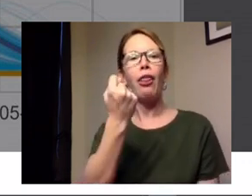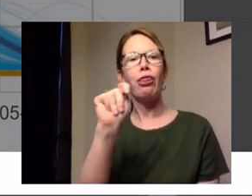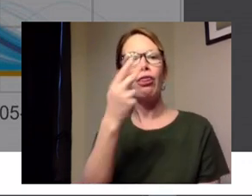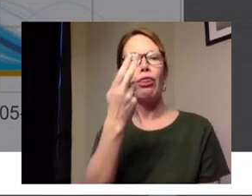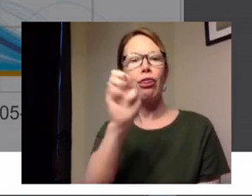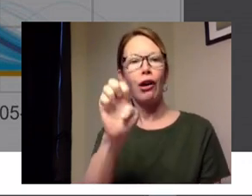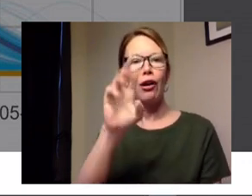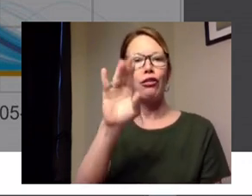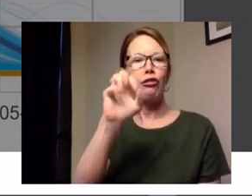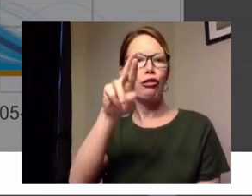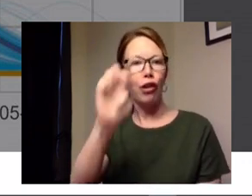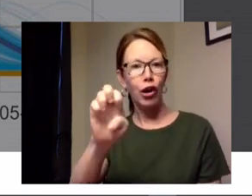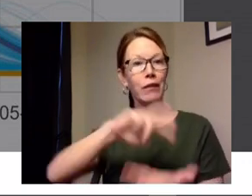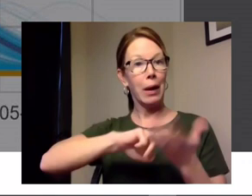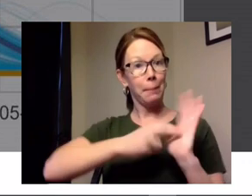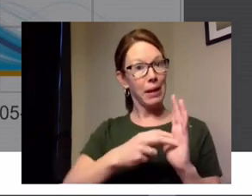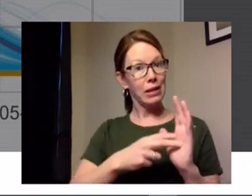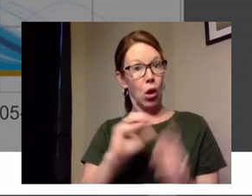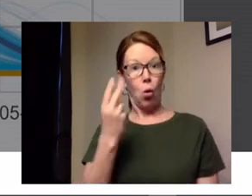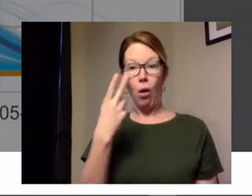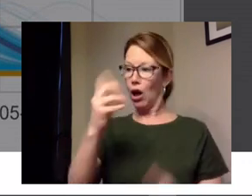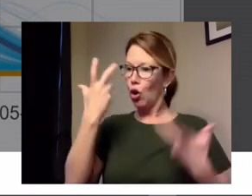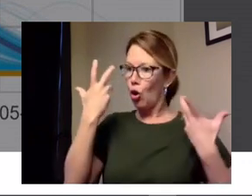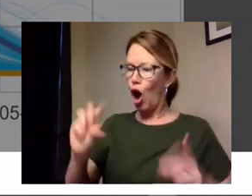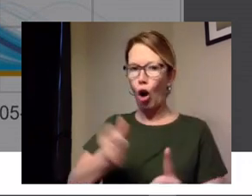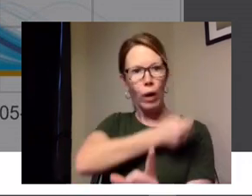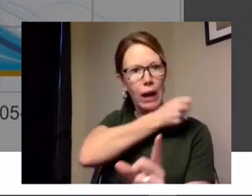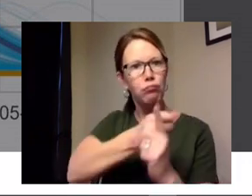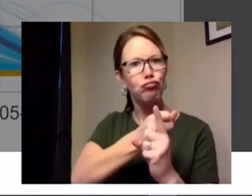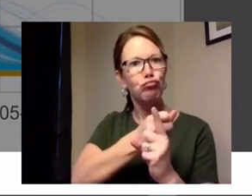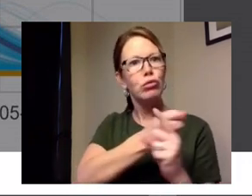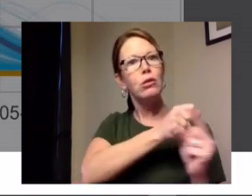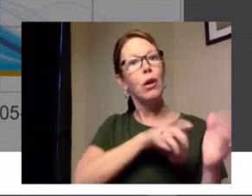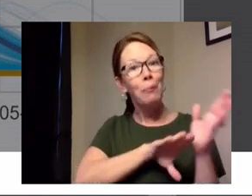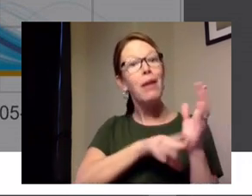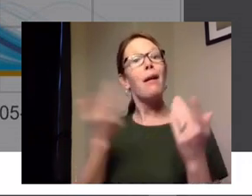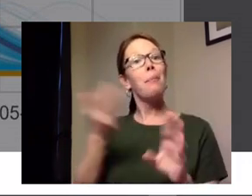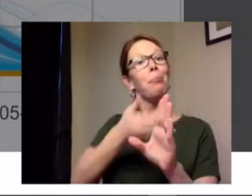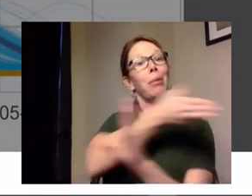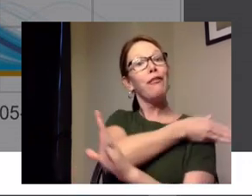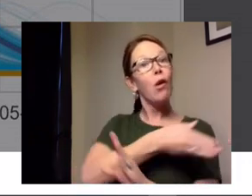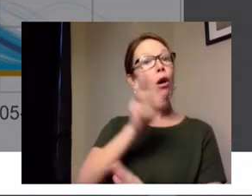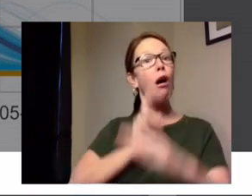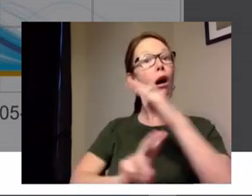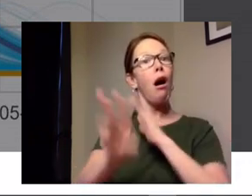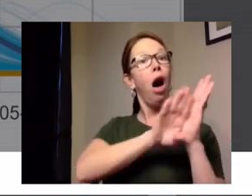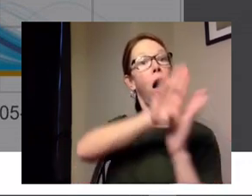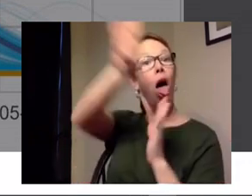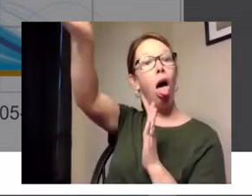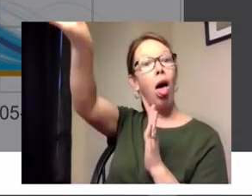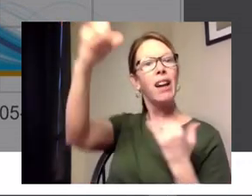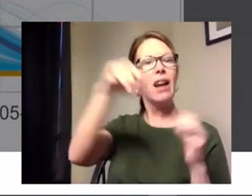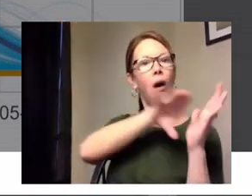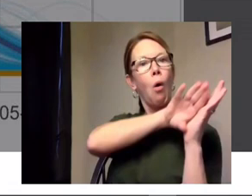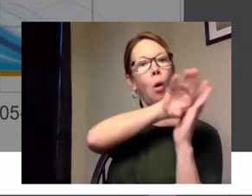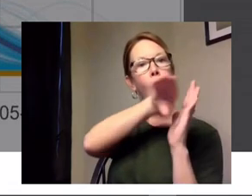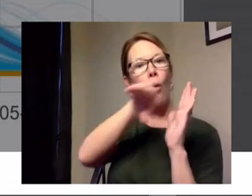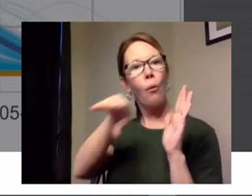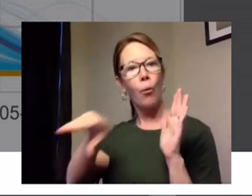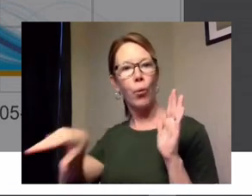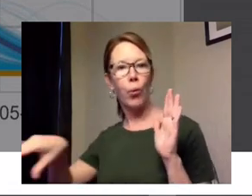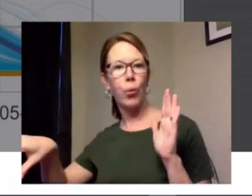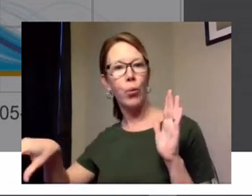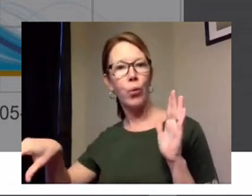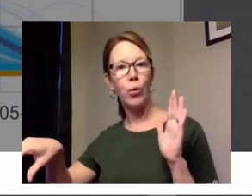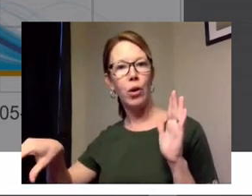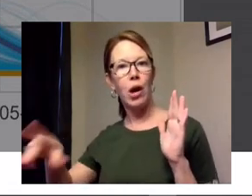already achieved in ohio thanks to everybody's actions where the predicted peak um due to